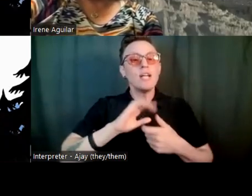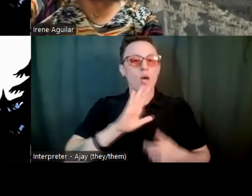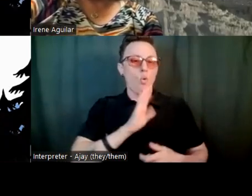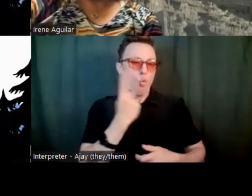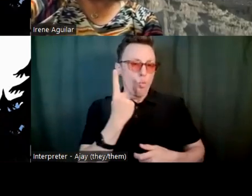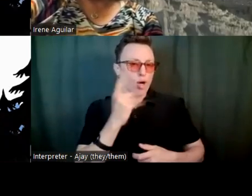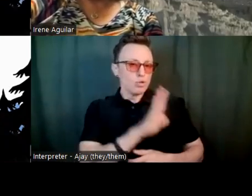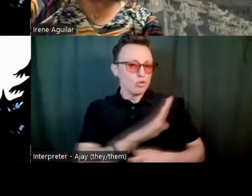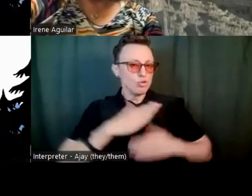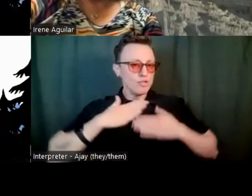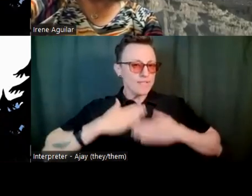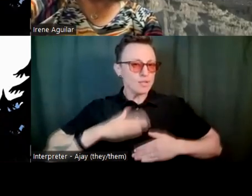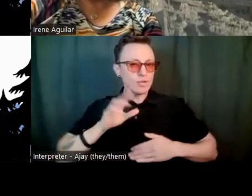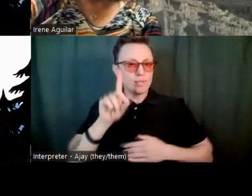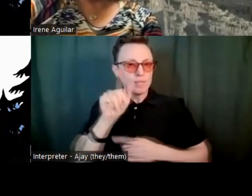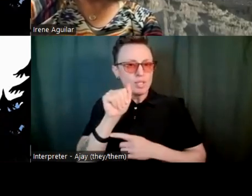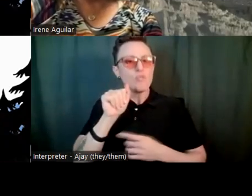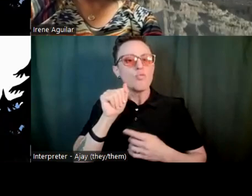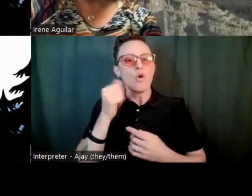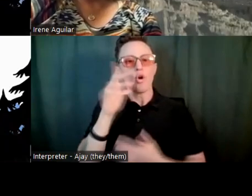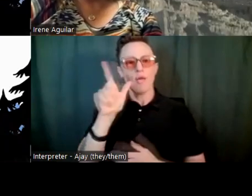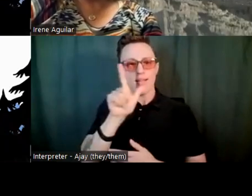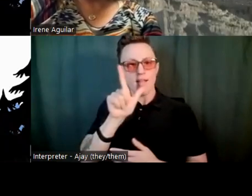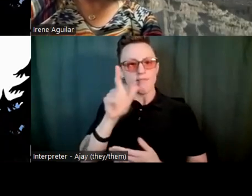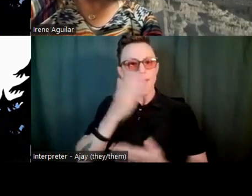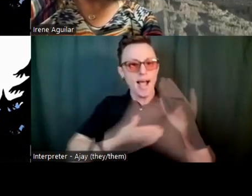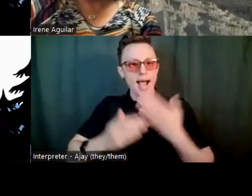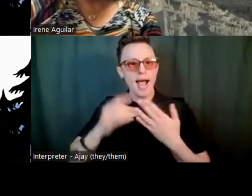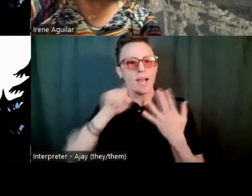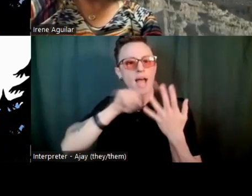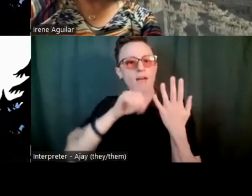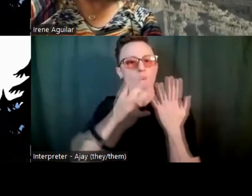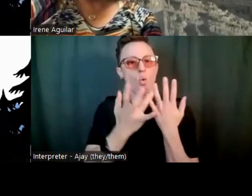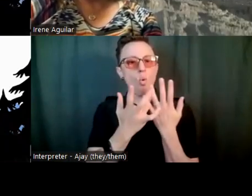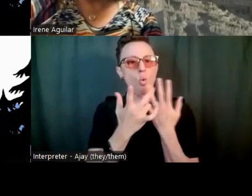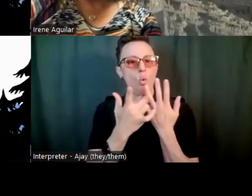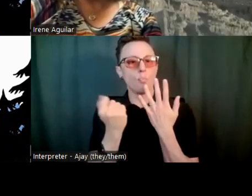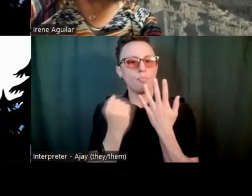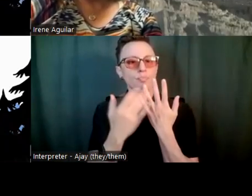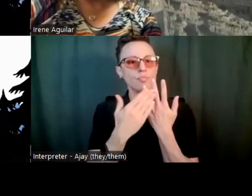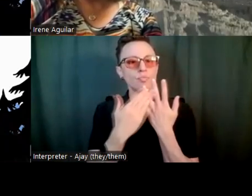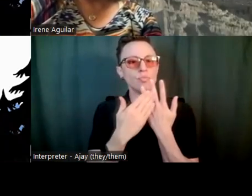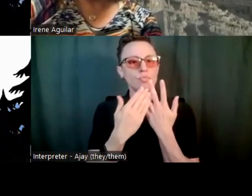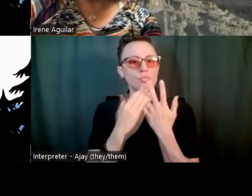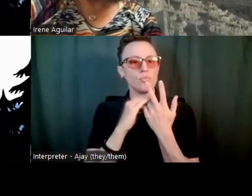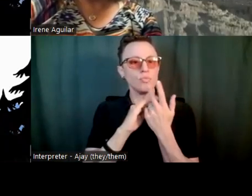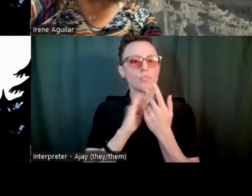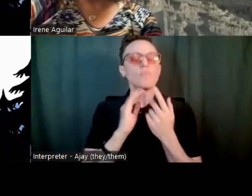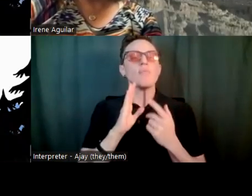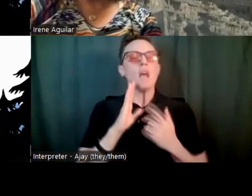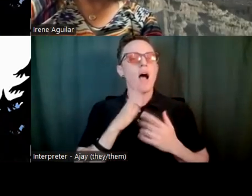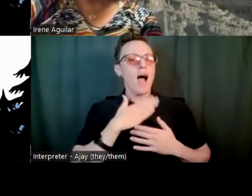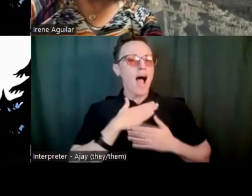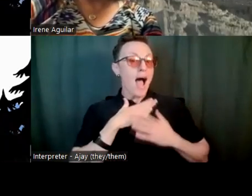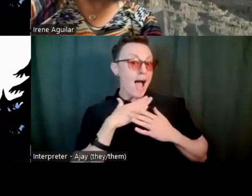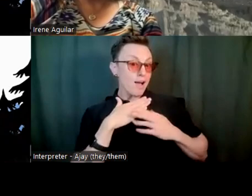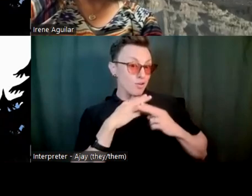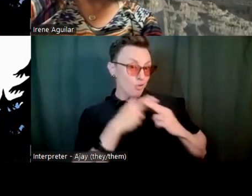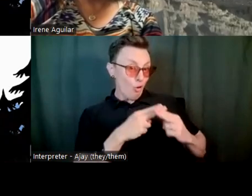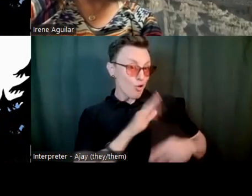is she's missing fingers on her left hand. And I endearingly call it her heart hand.